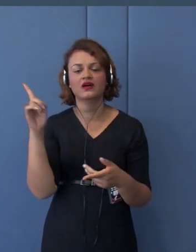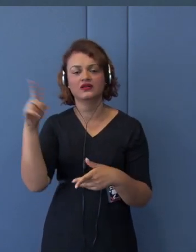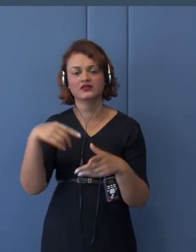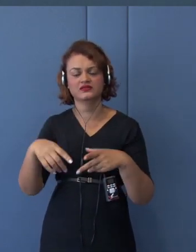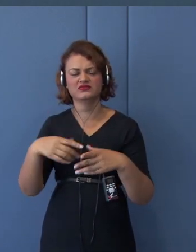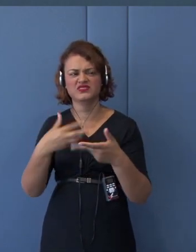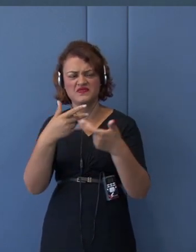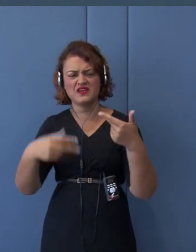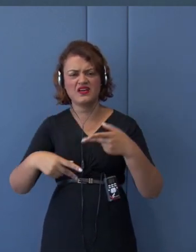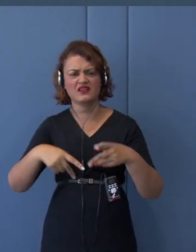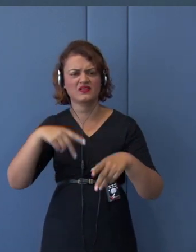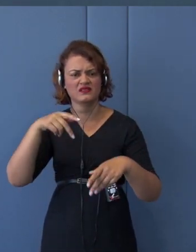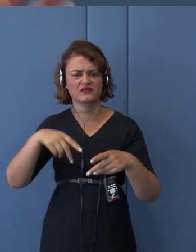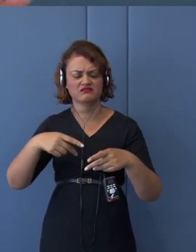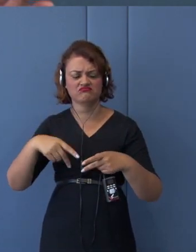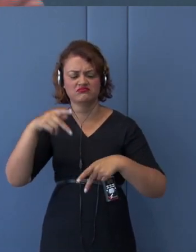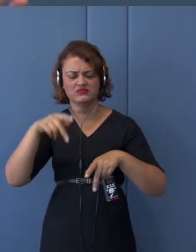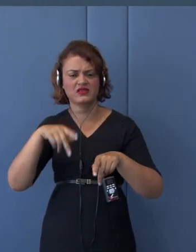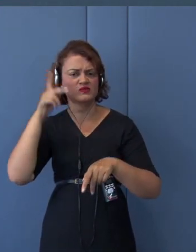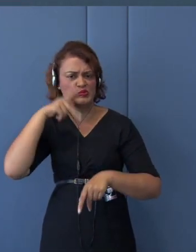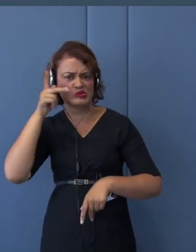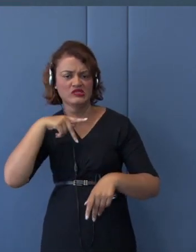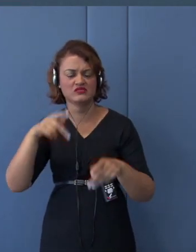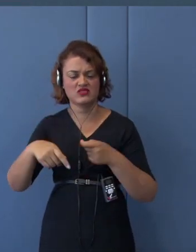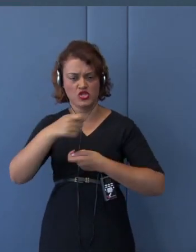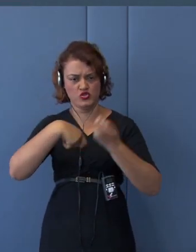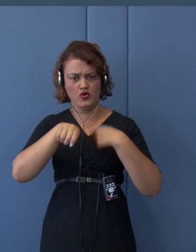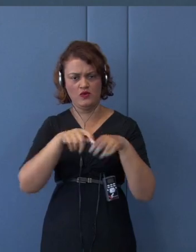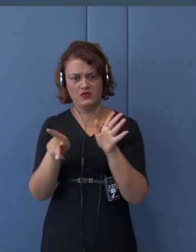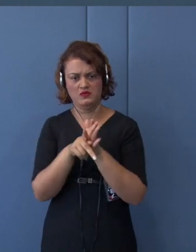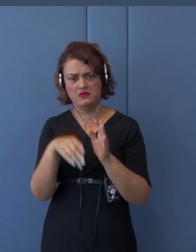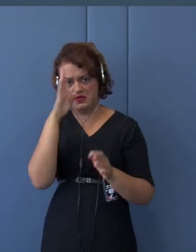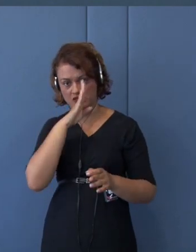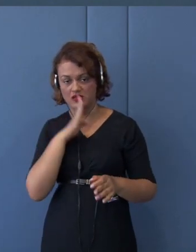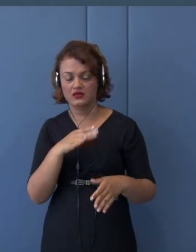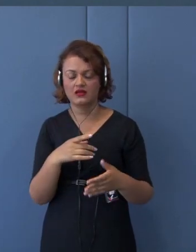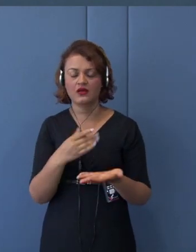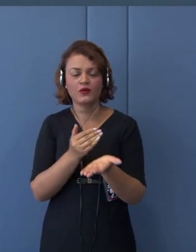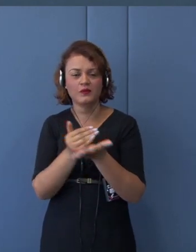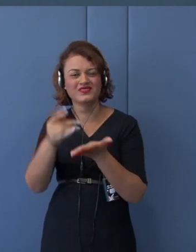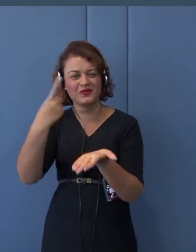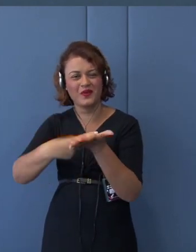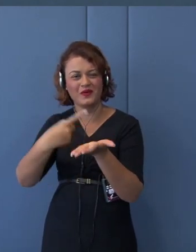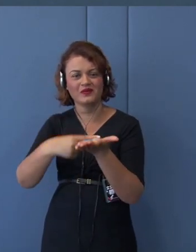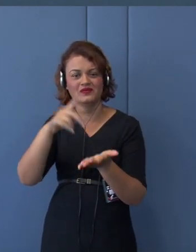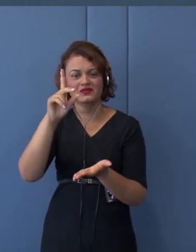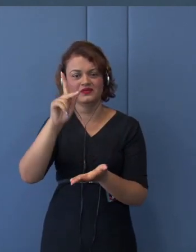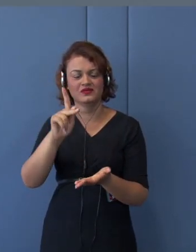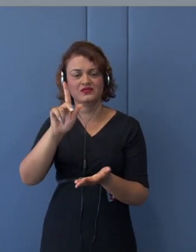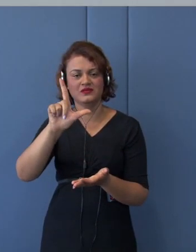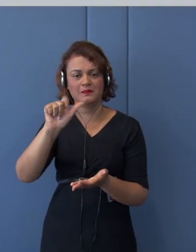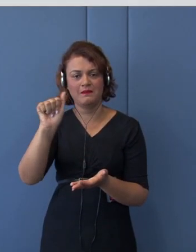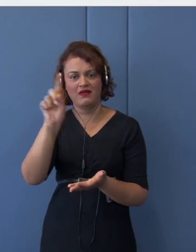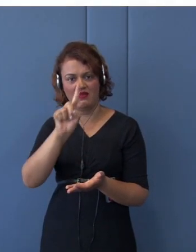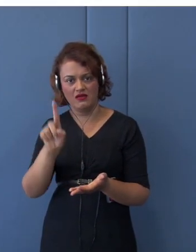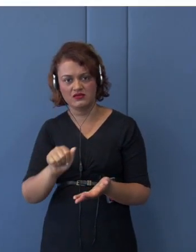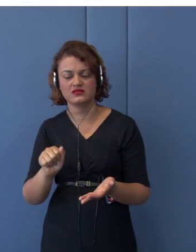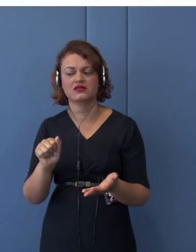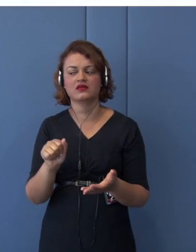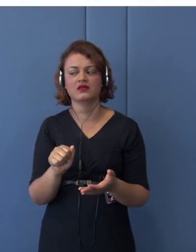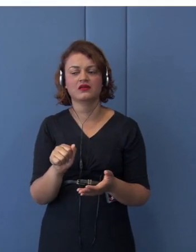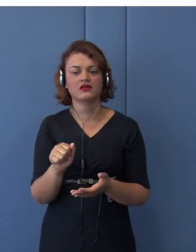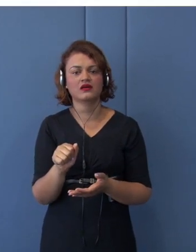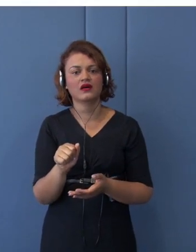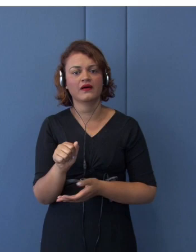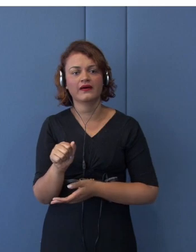starting from the Plaza Accord, and FDI channeled